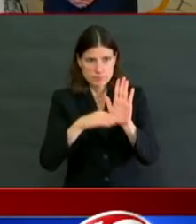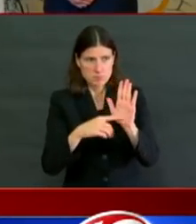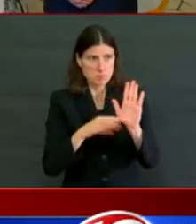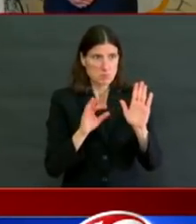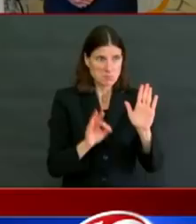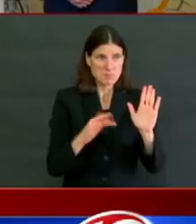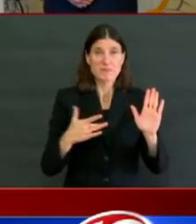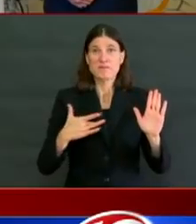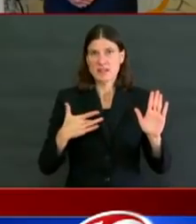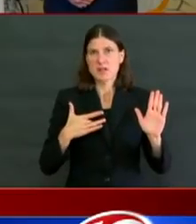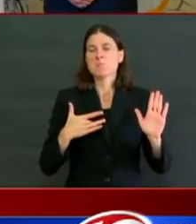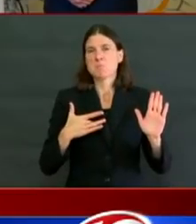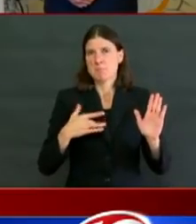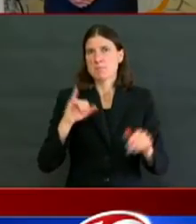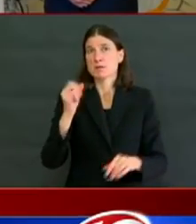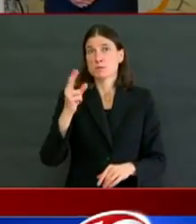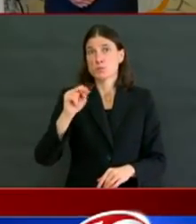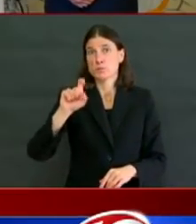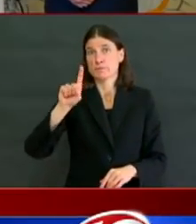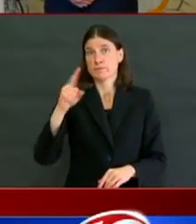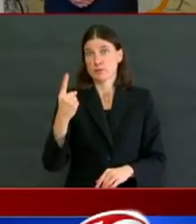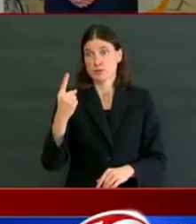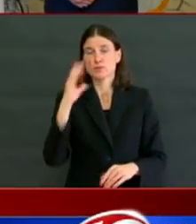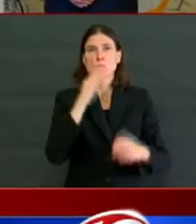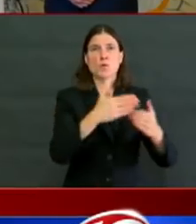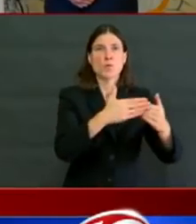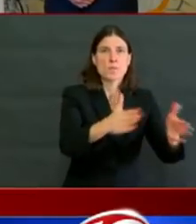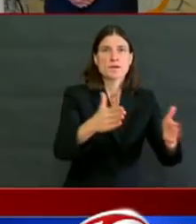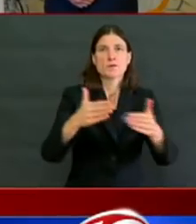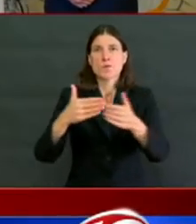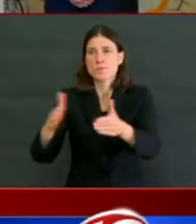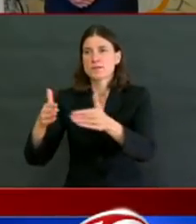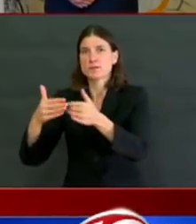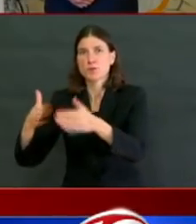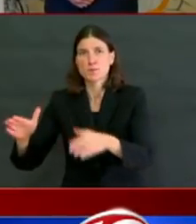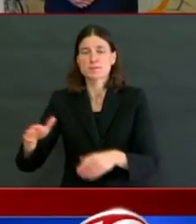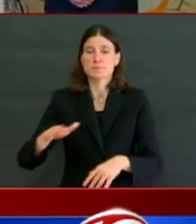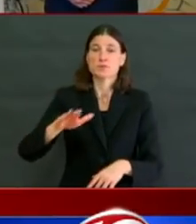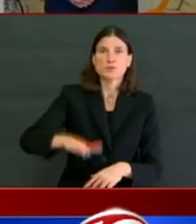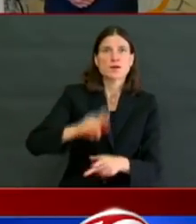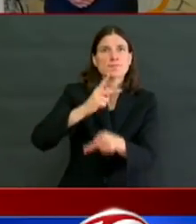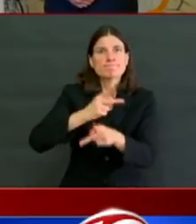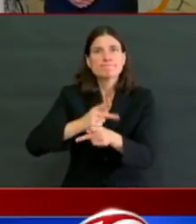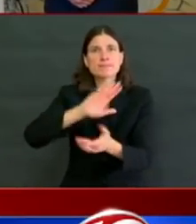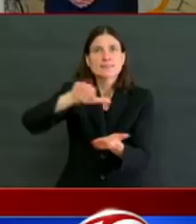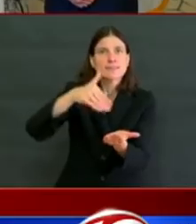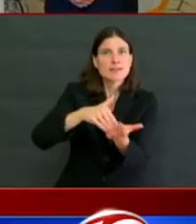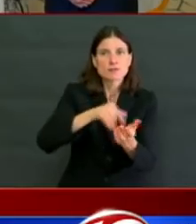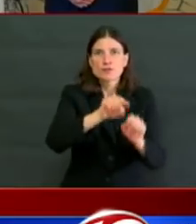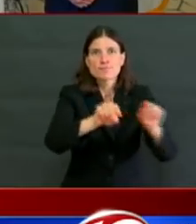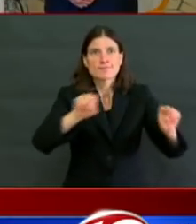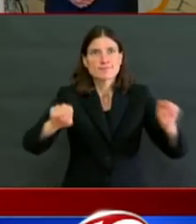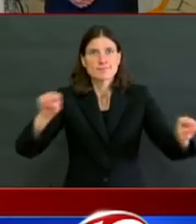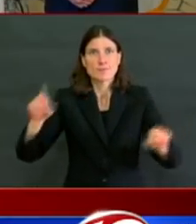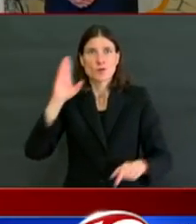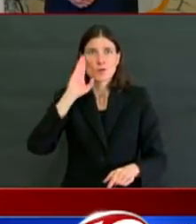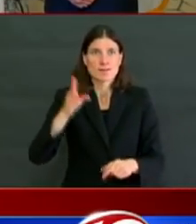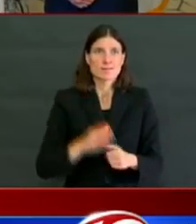Having said that, this is a tall order. It will be ahead of many, if not all other states,